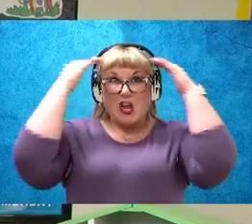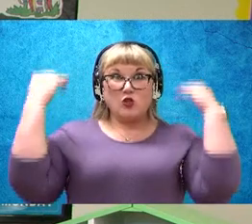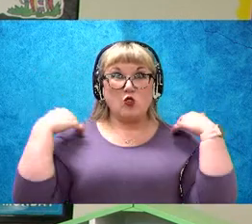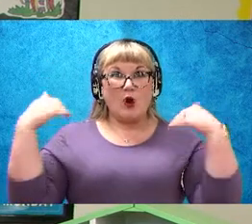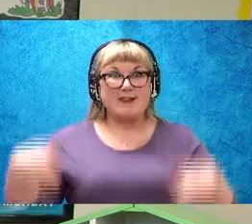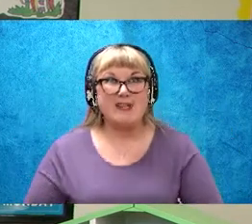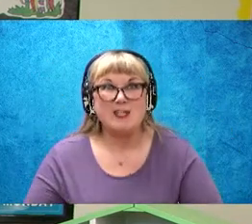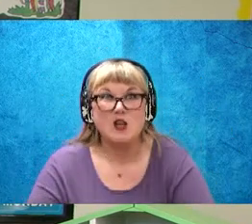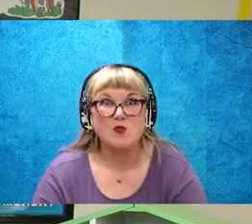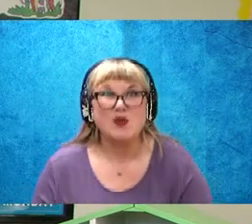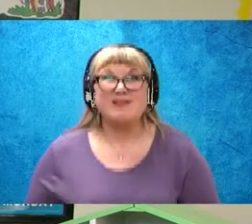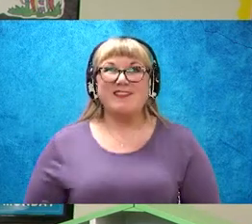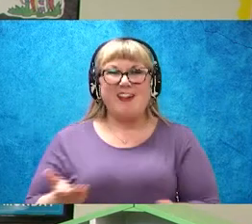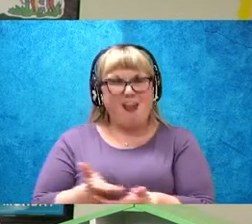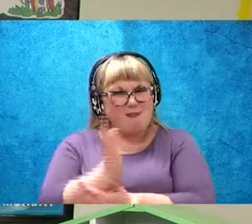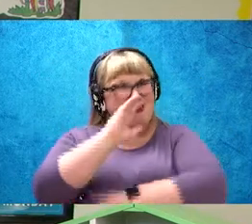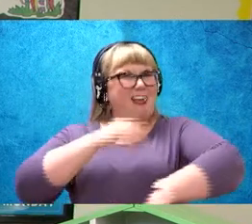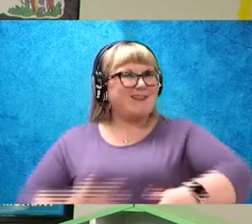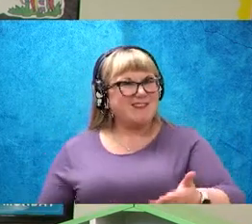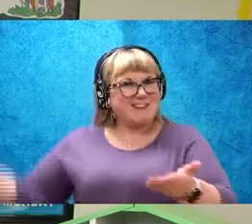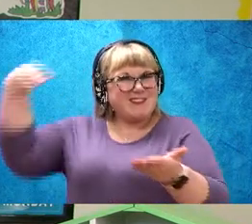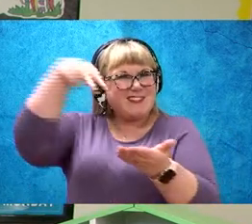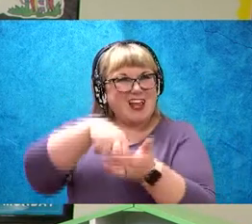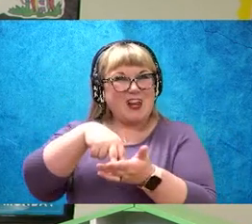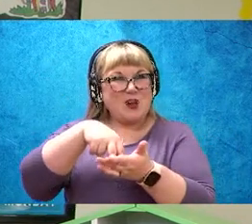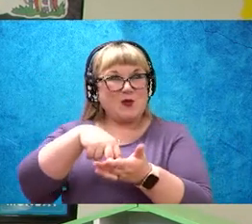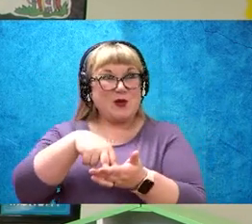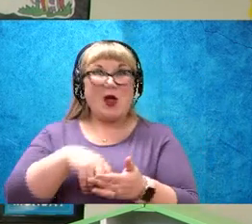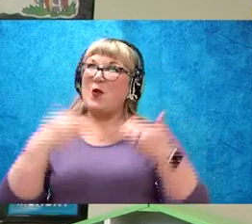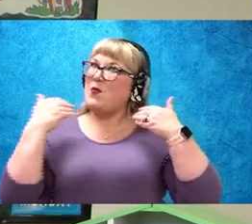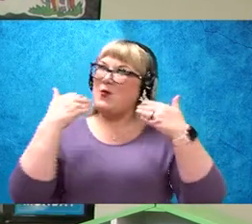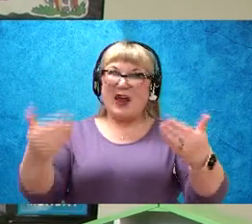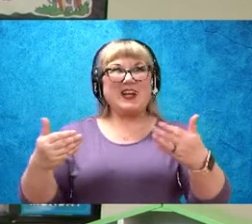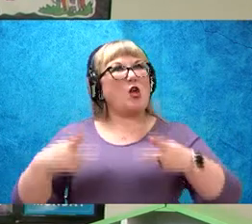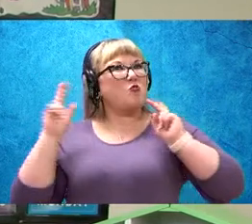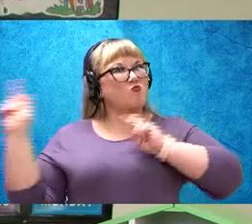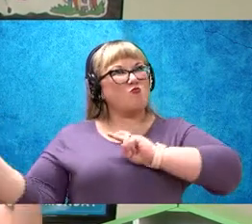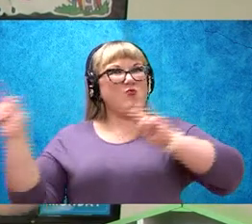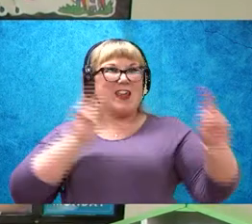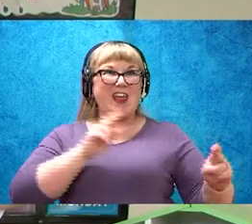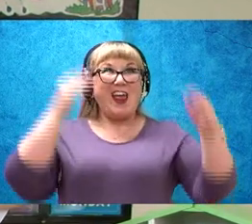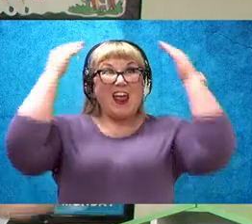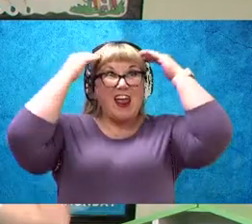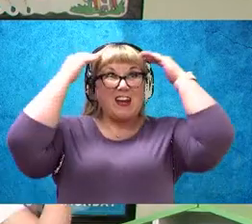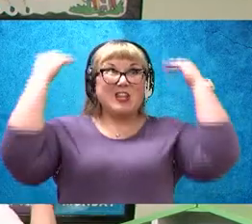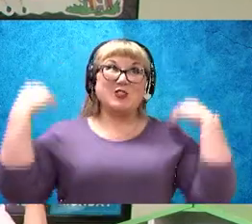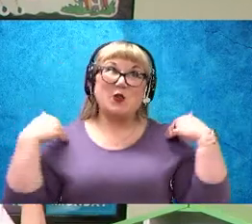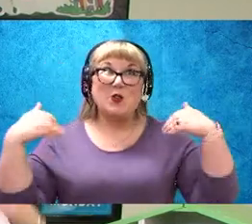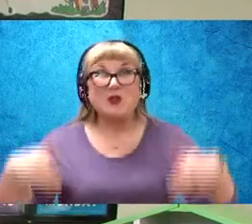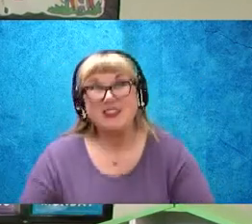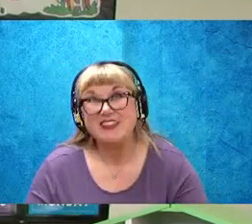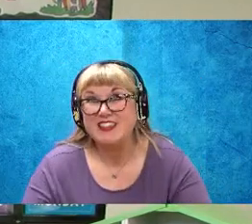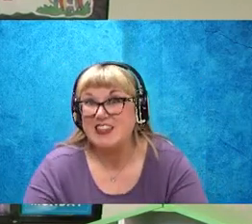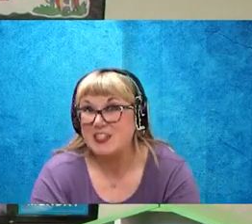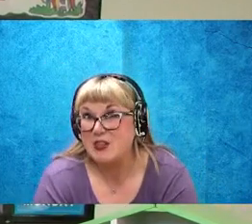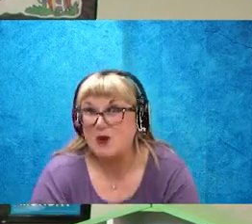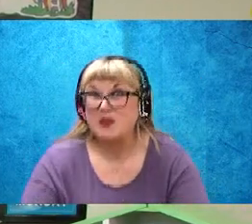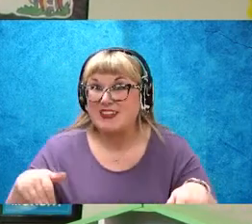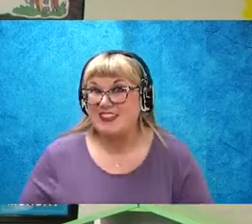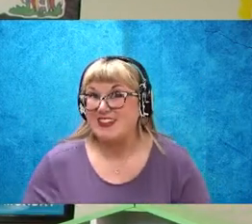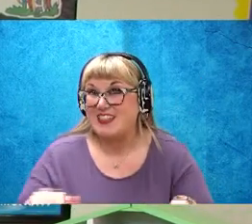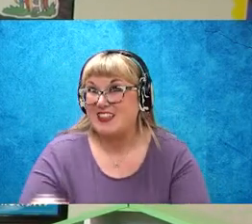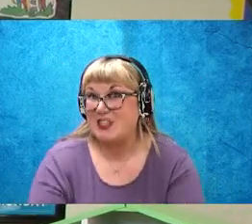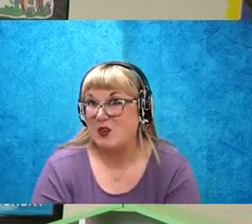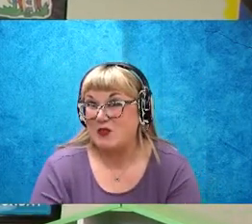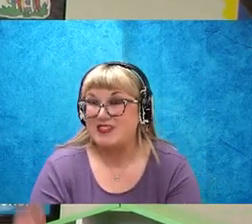toes. All right. Everybody stand up. Here we go. Get ready. Head, shoulders, knees, and toes,